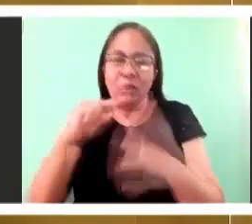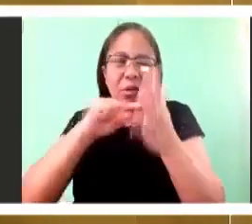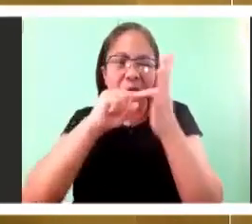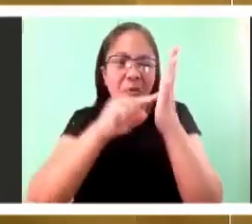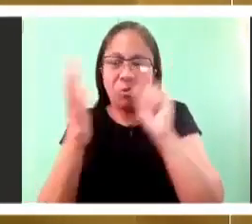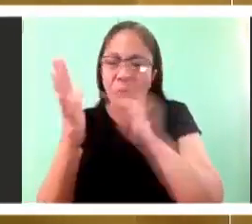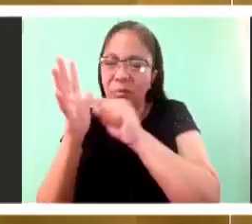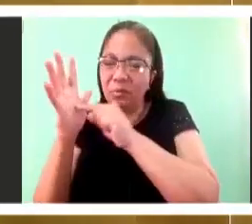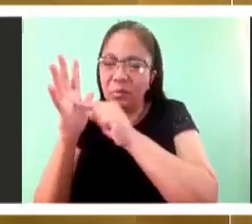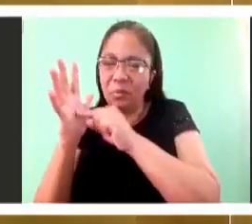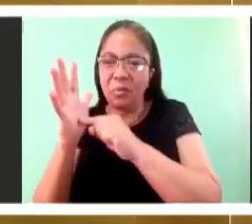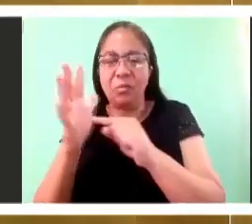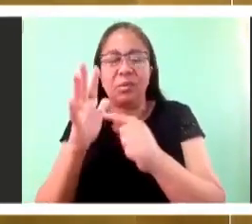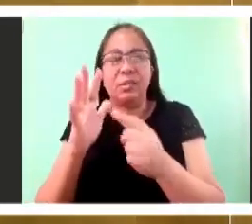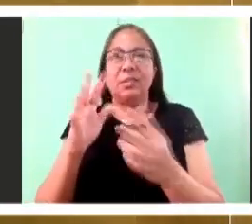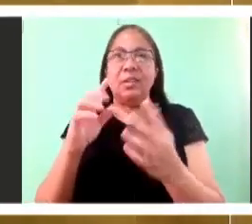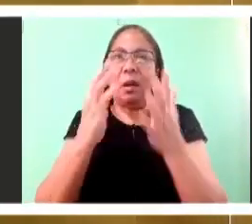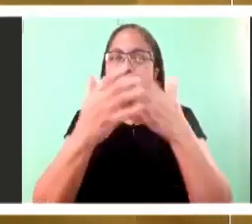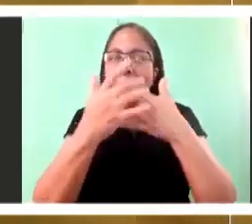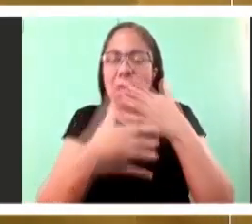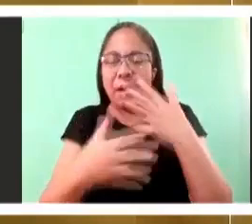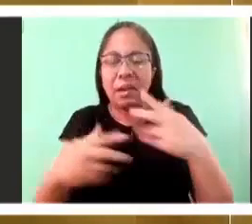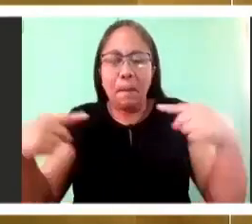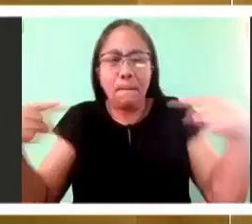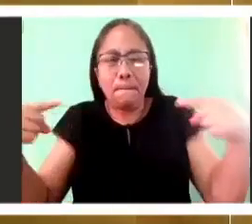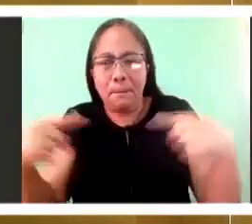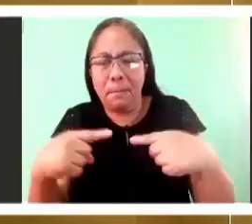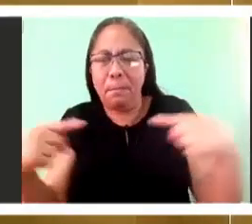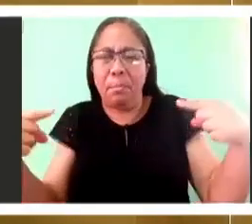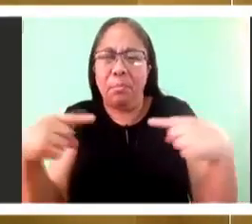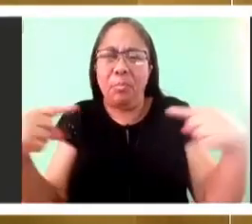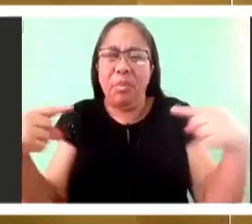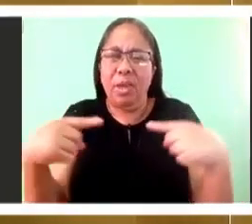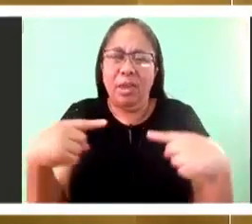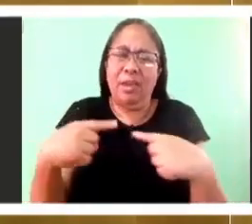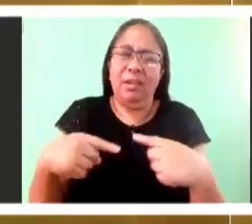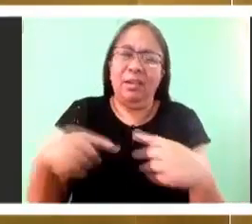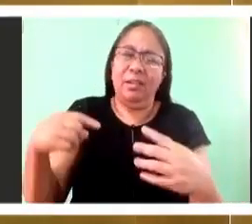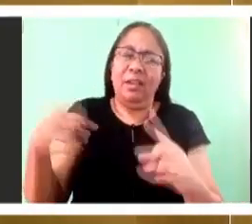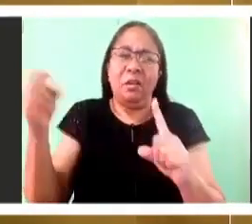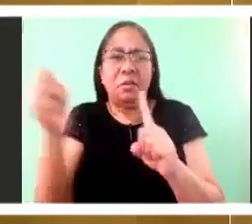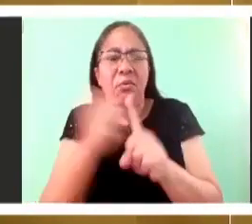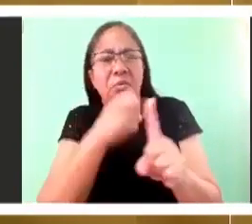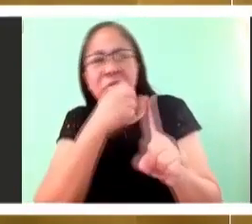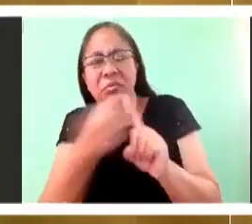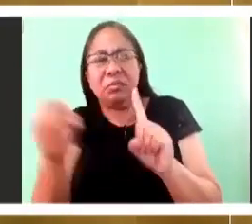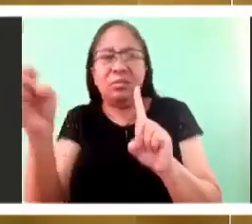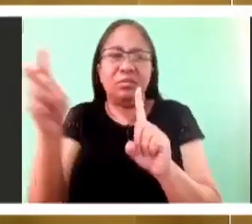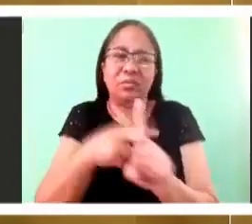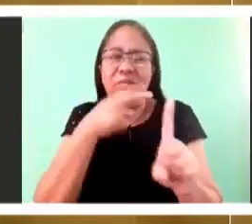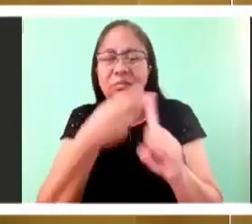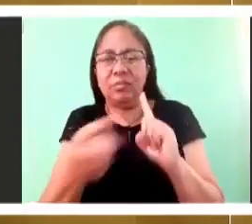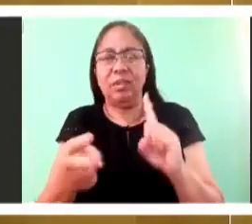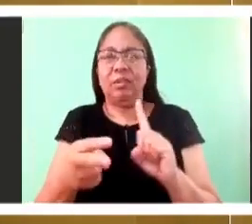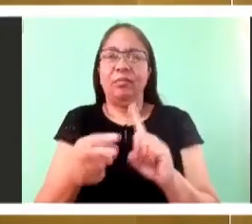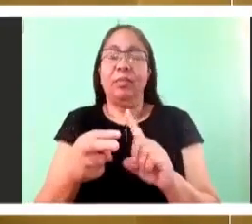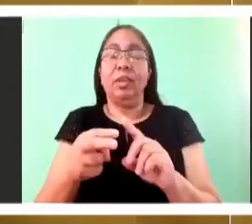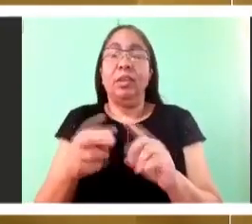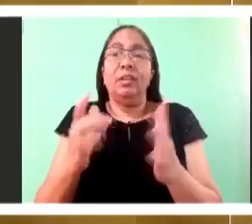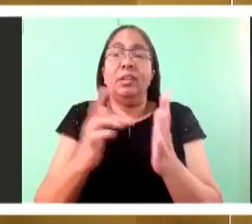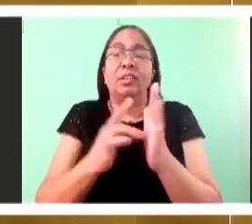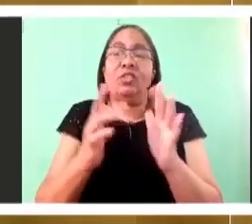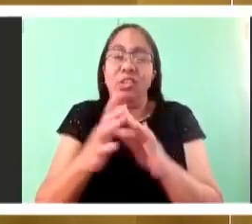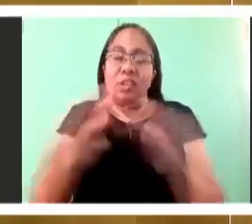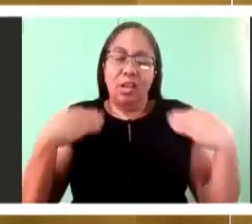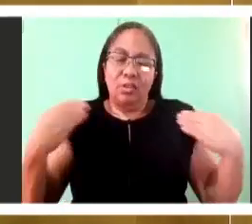through. This broken body of Jesus miraculously becomes a body that they could not recognize.